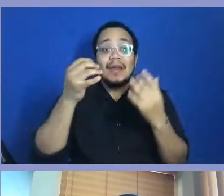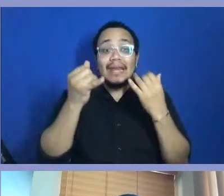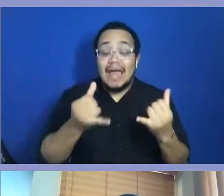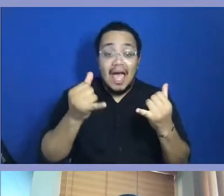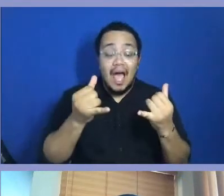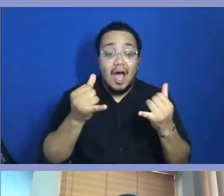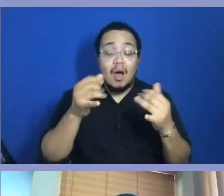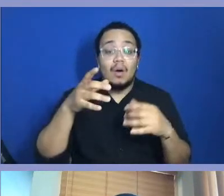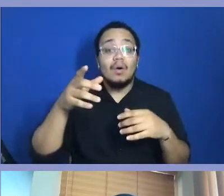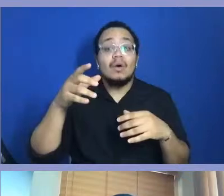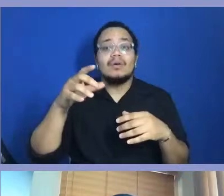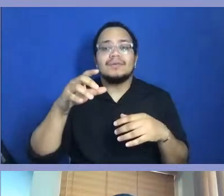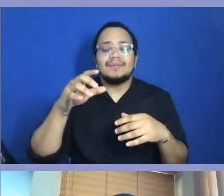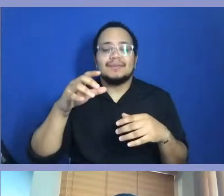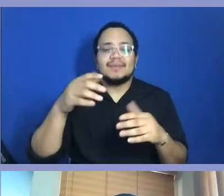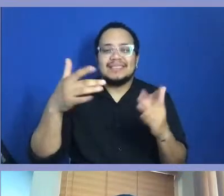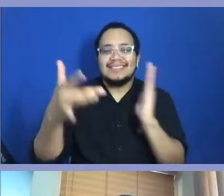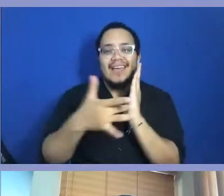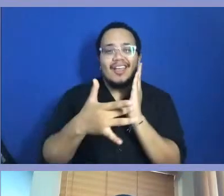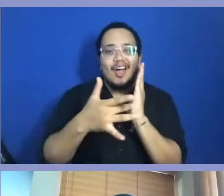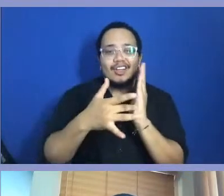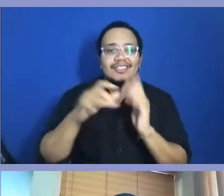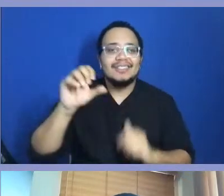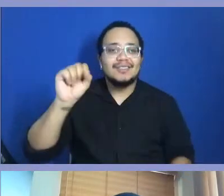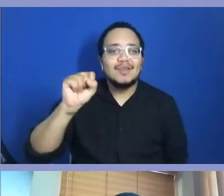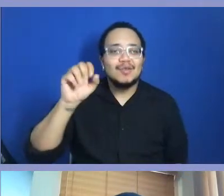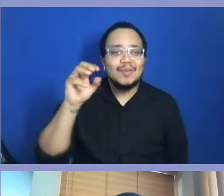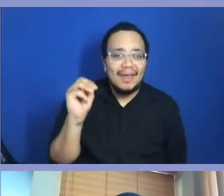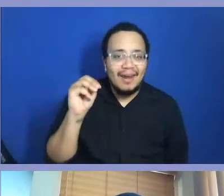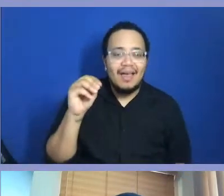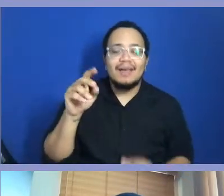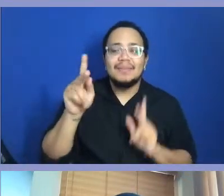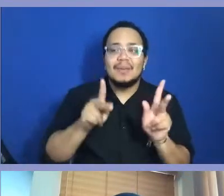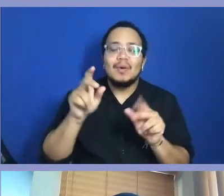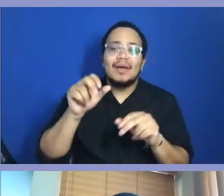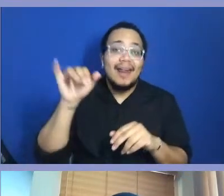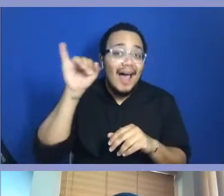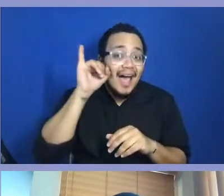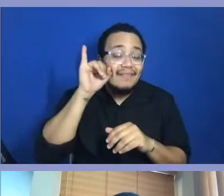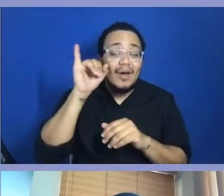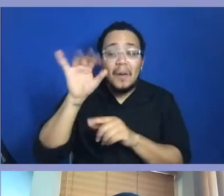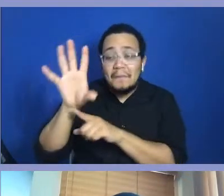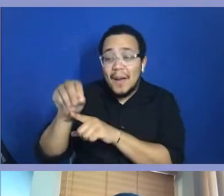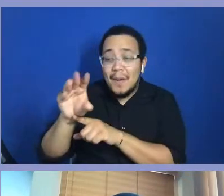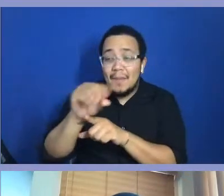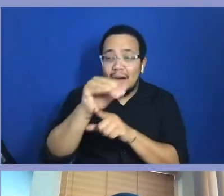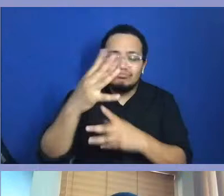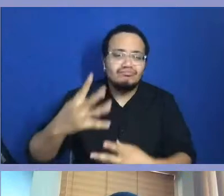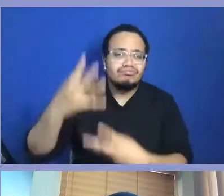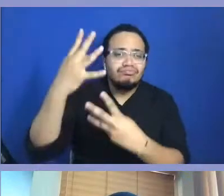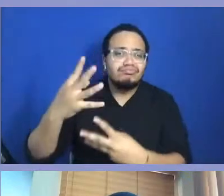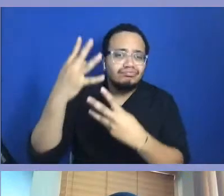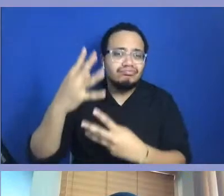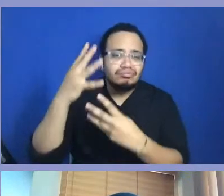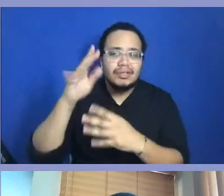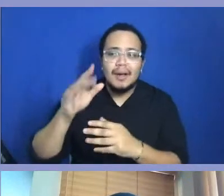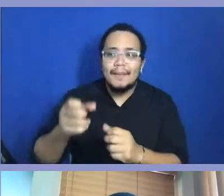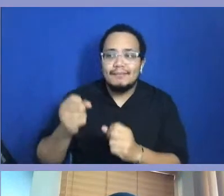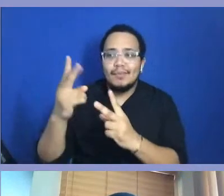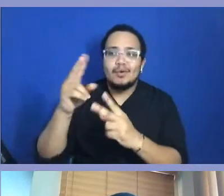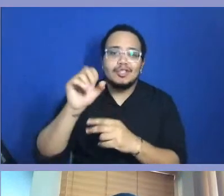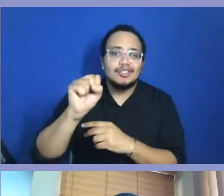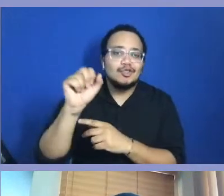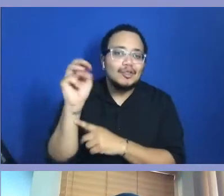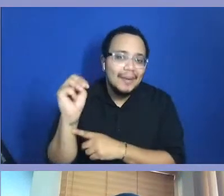us to want to take pictures of a moment and share it with other people. And it's a little bit more instantaneously, hence Instagram,